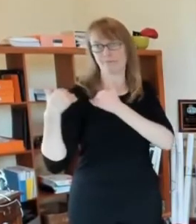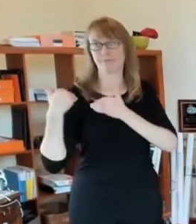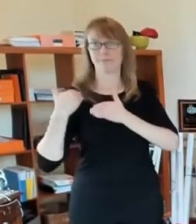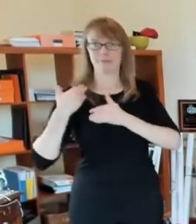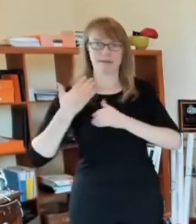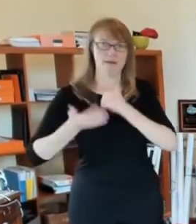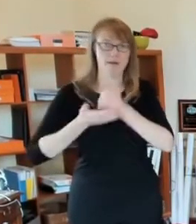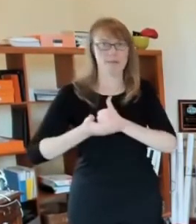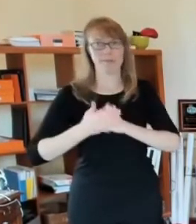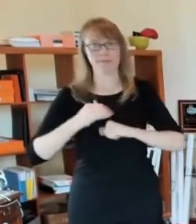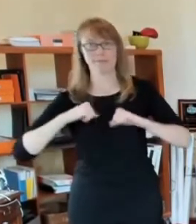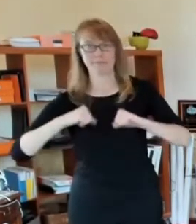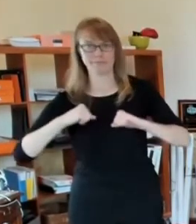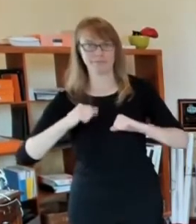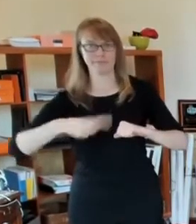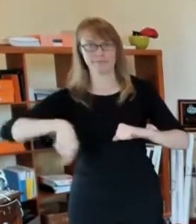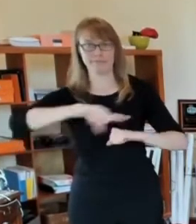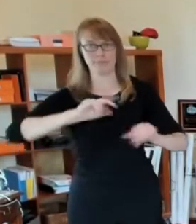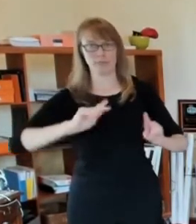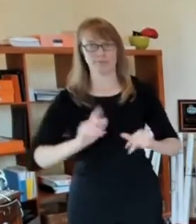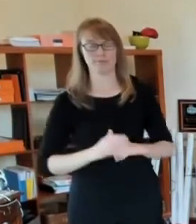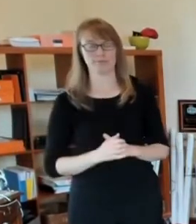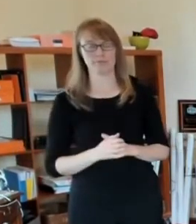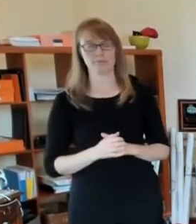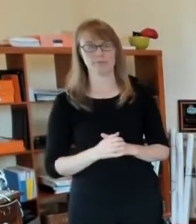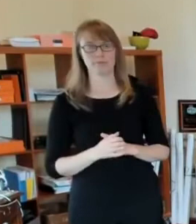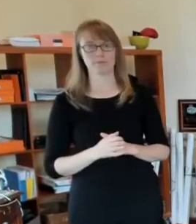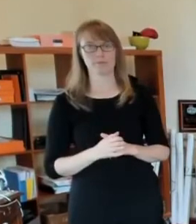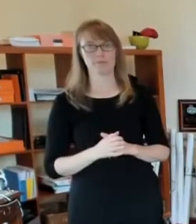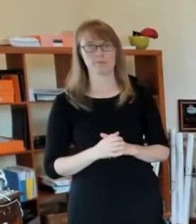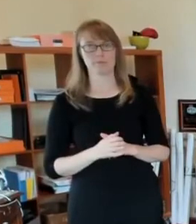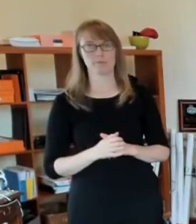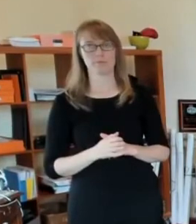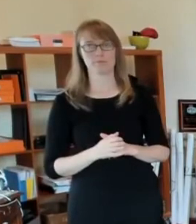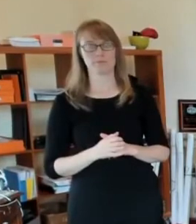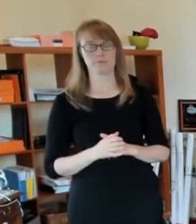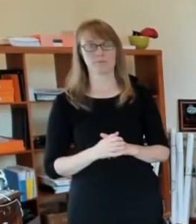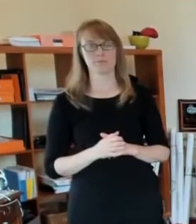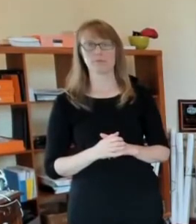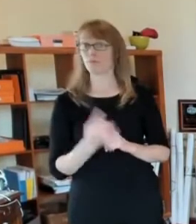possible or is it at all possible that the city will close down bars and restaurants?